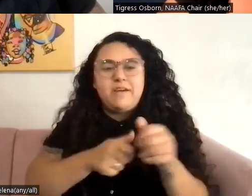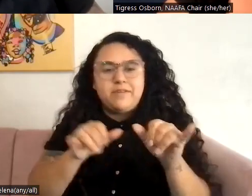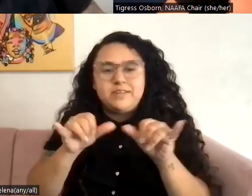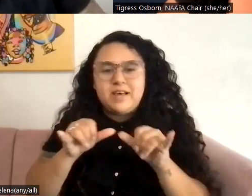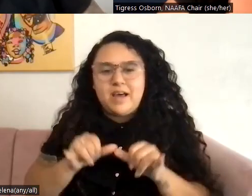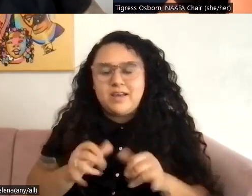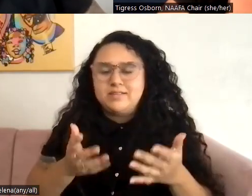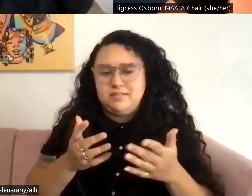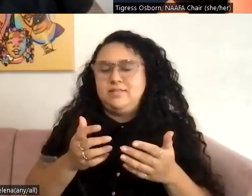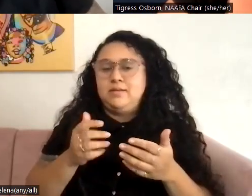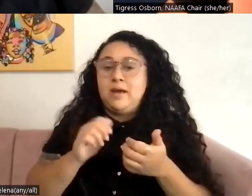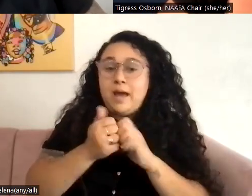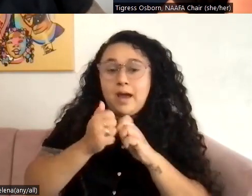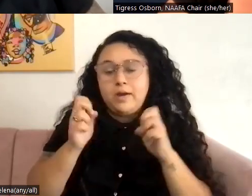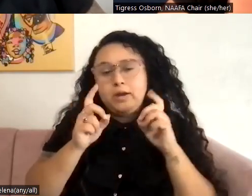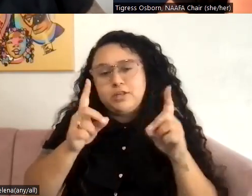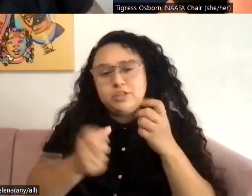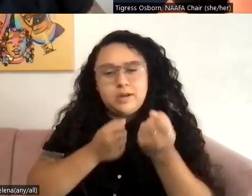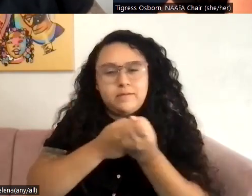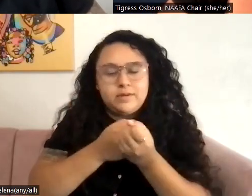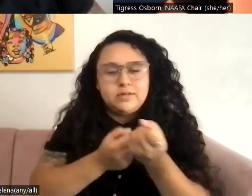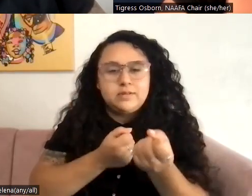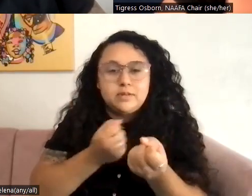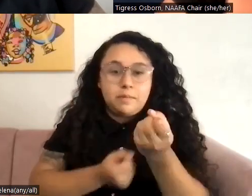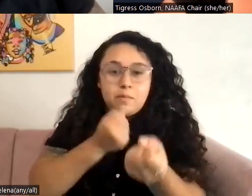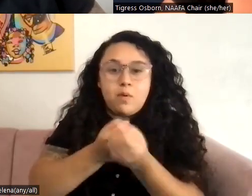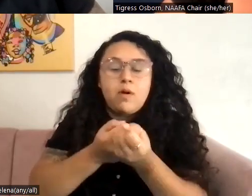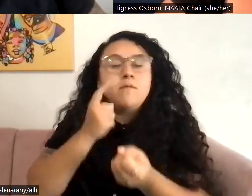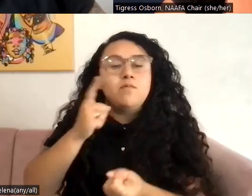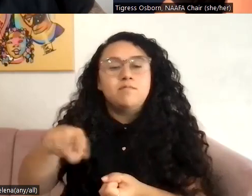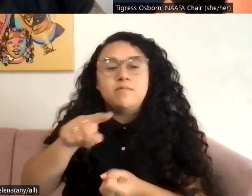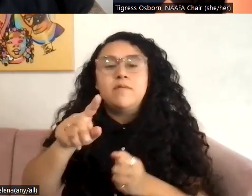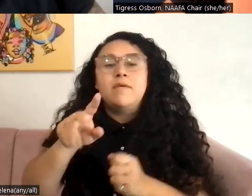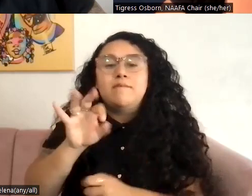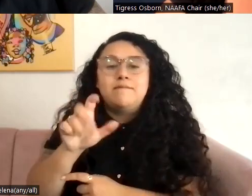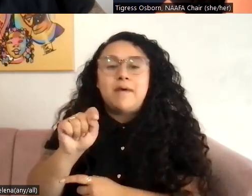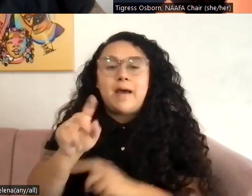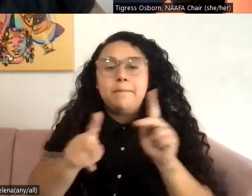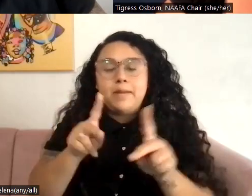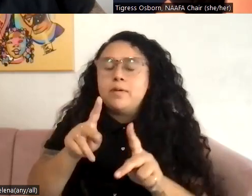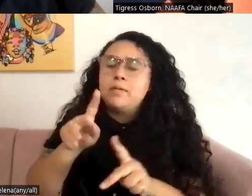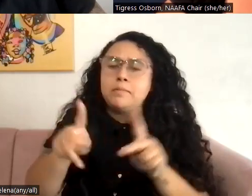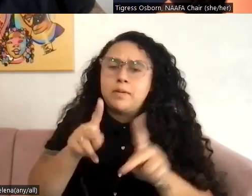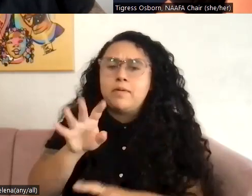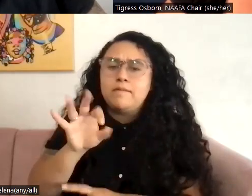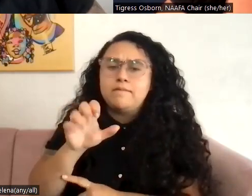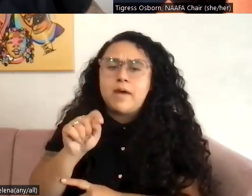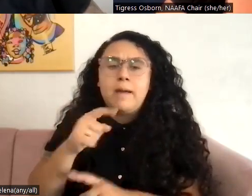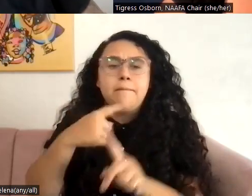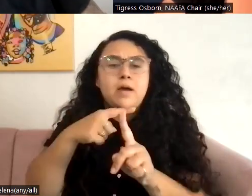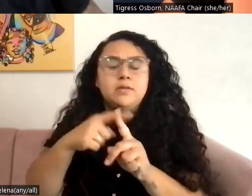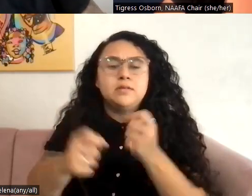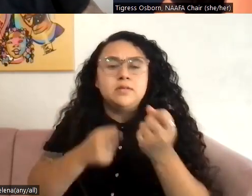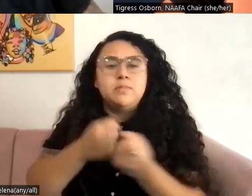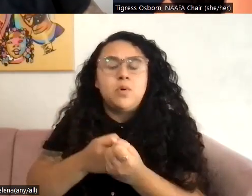way of education, advocacy, and support for fat people and anyone who is fat positive and supportive of fat community.